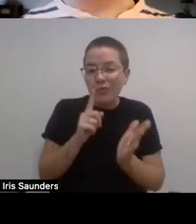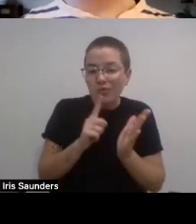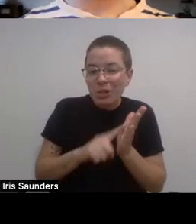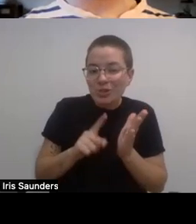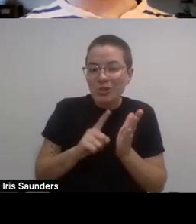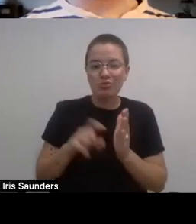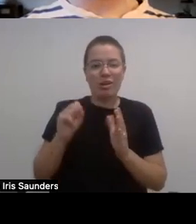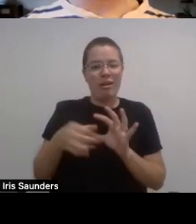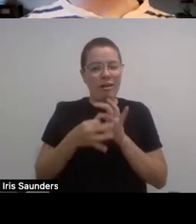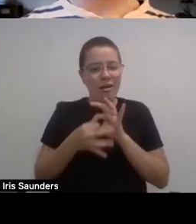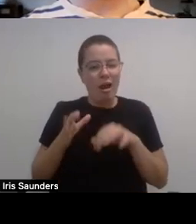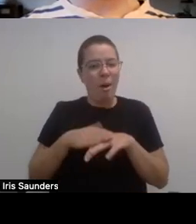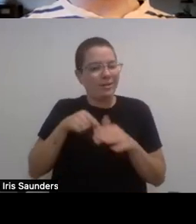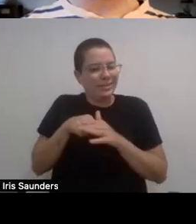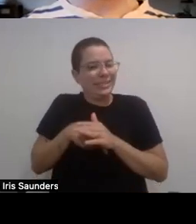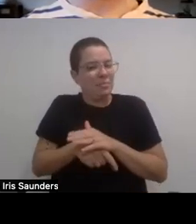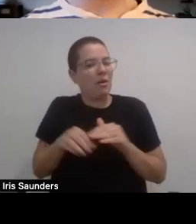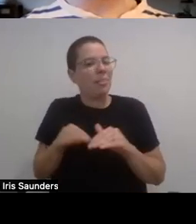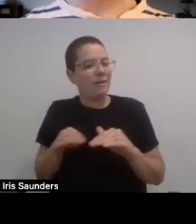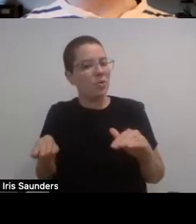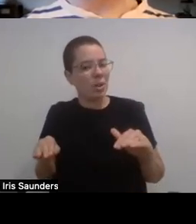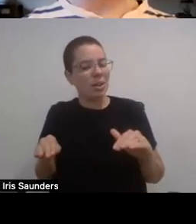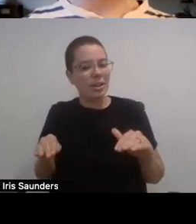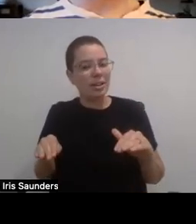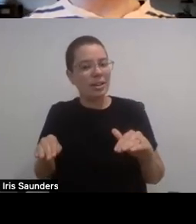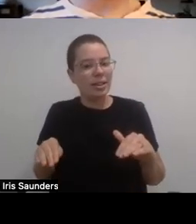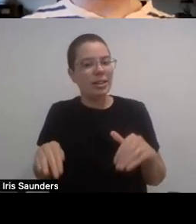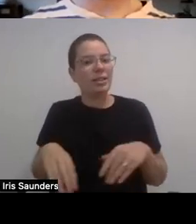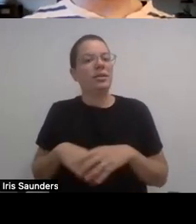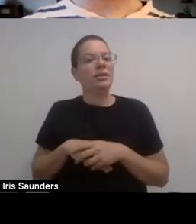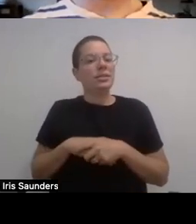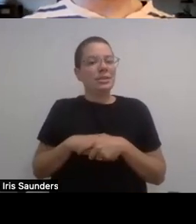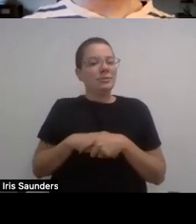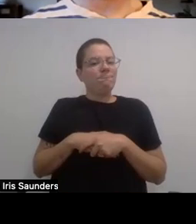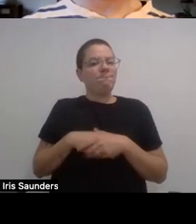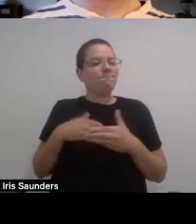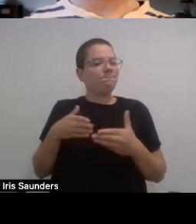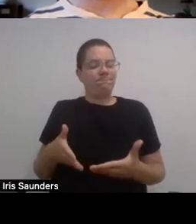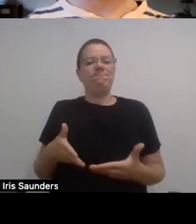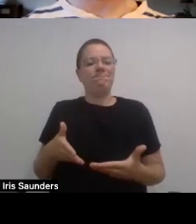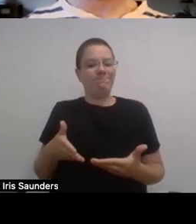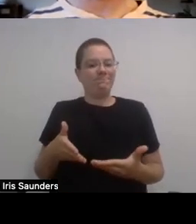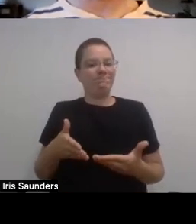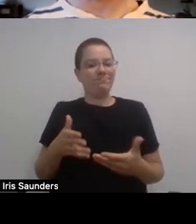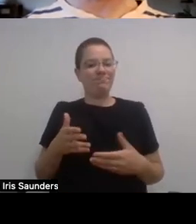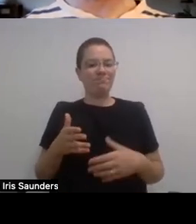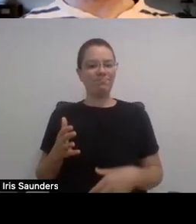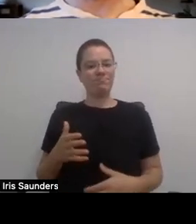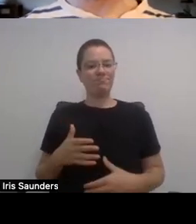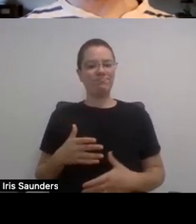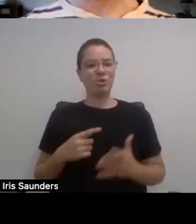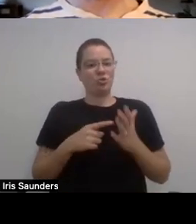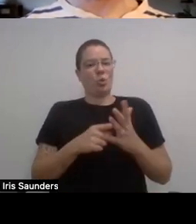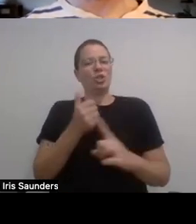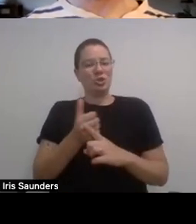on a deeper level of just being there, presenting yourself. I think that's such great advice. So thank